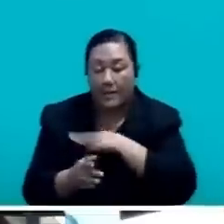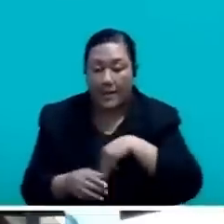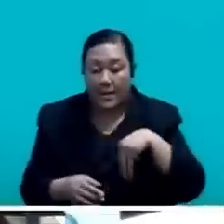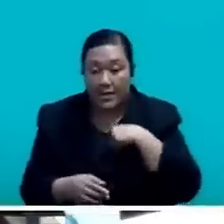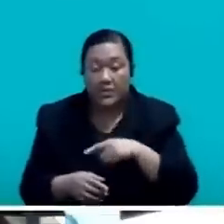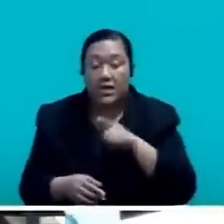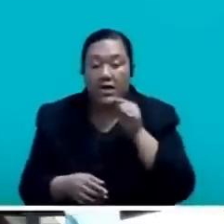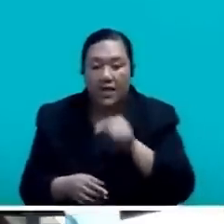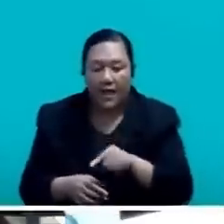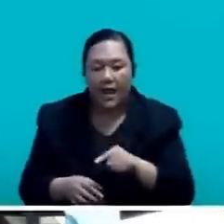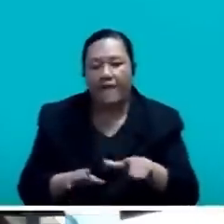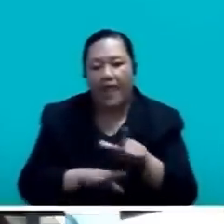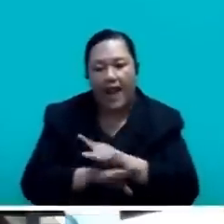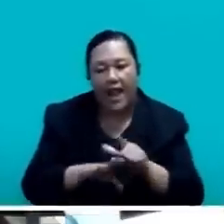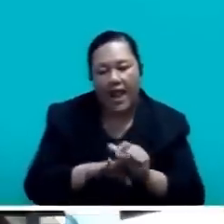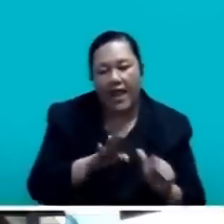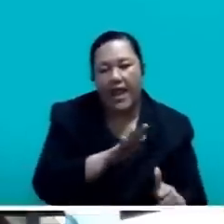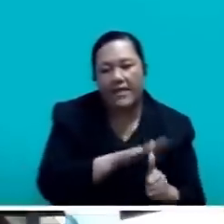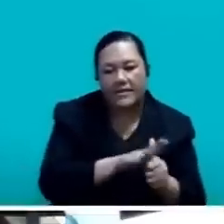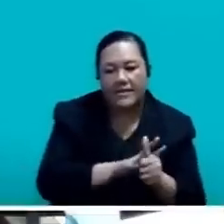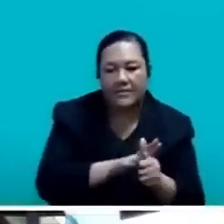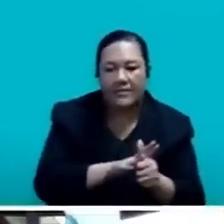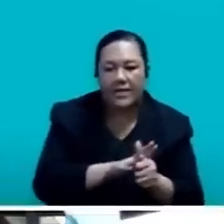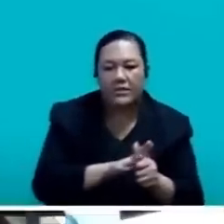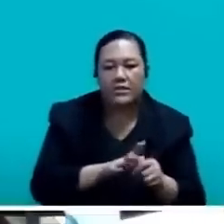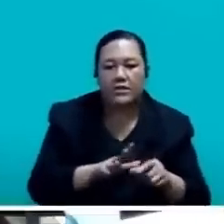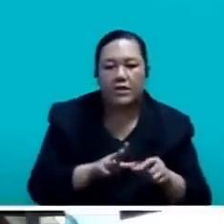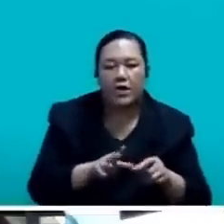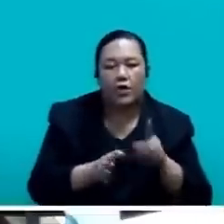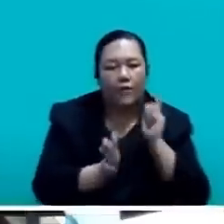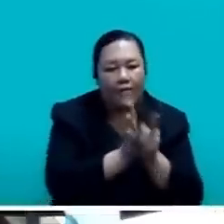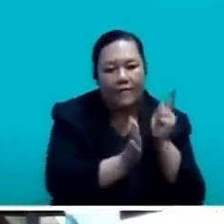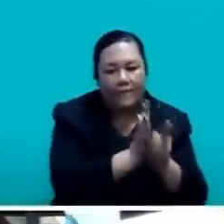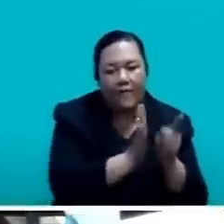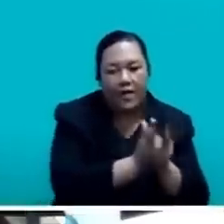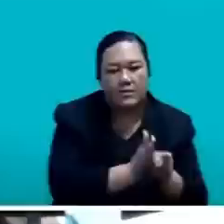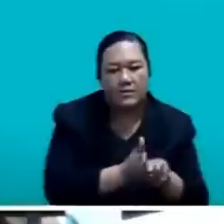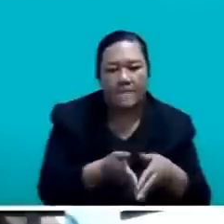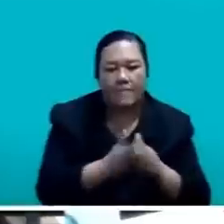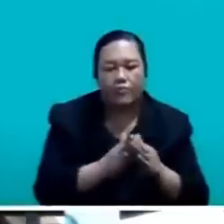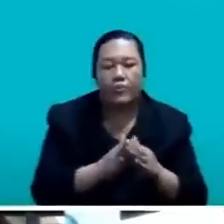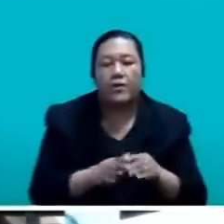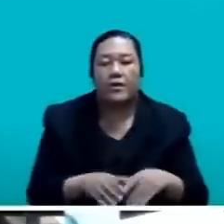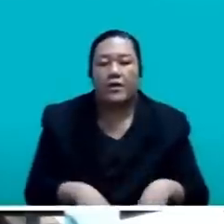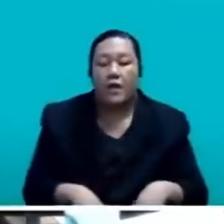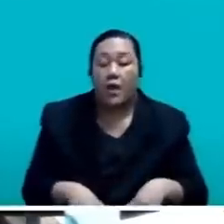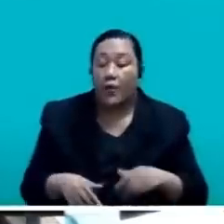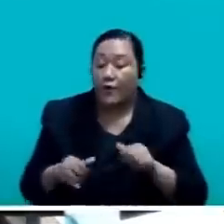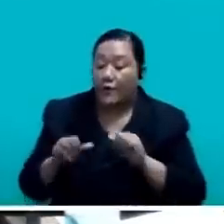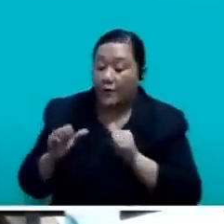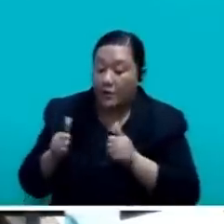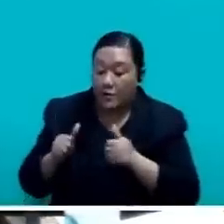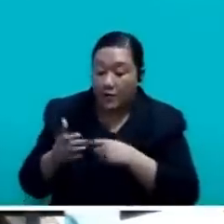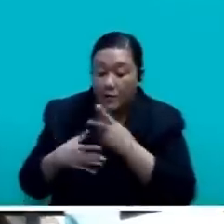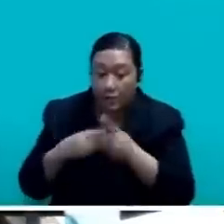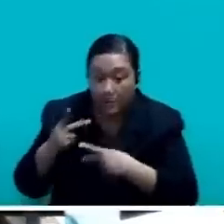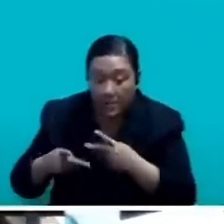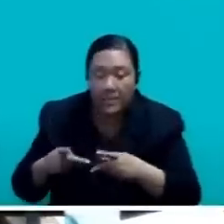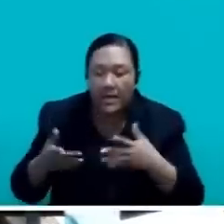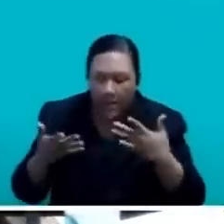of land accessibility. We have reviewed our processes with much focus on land accessibility, Mr. Speaker.